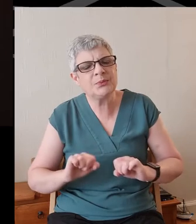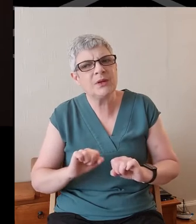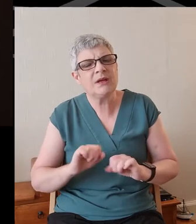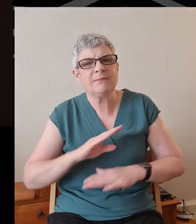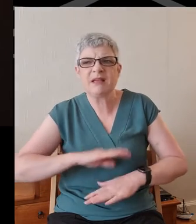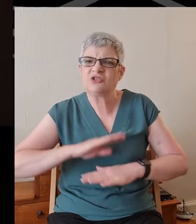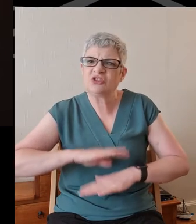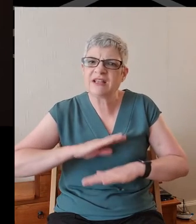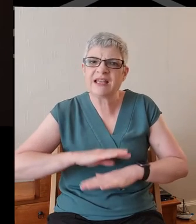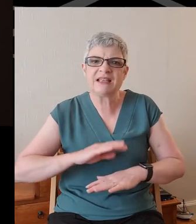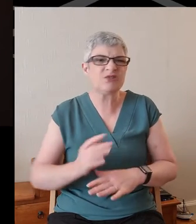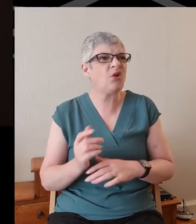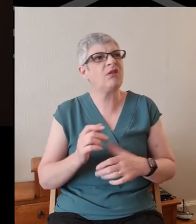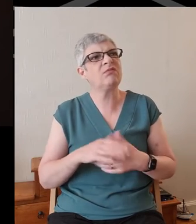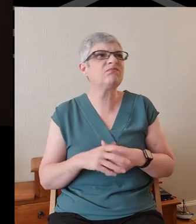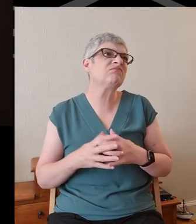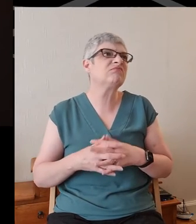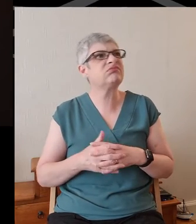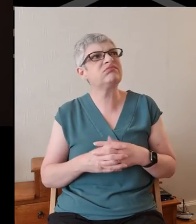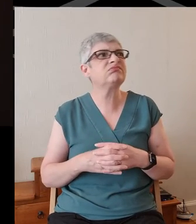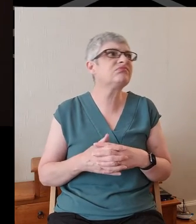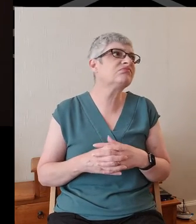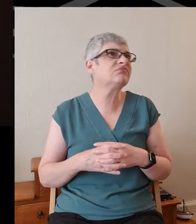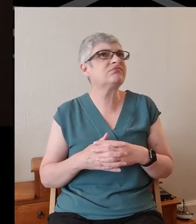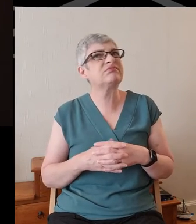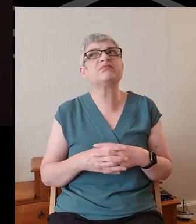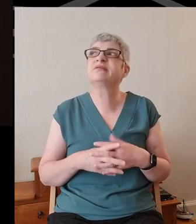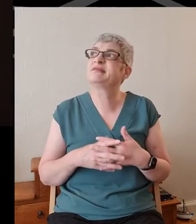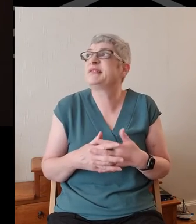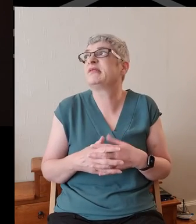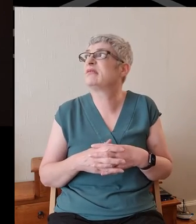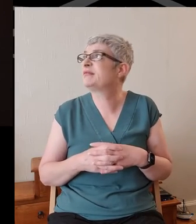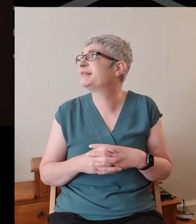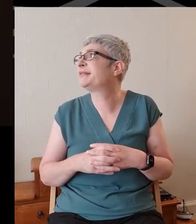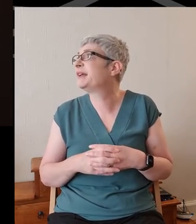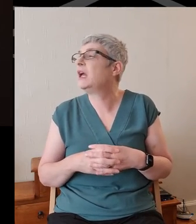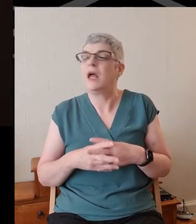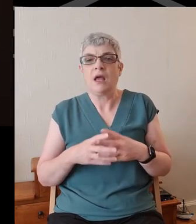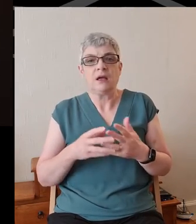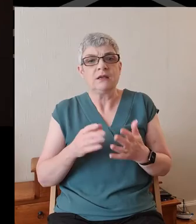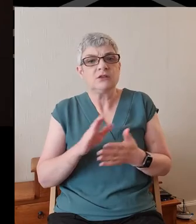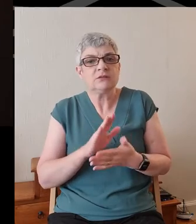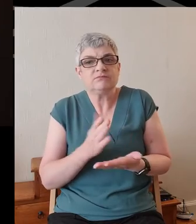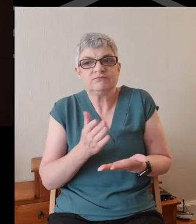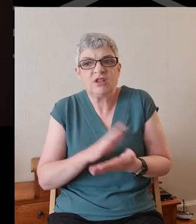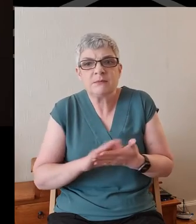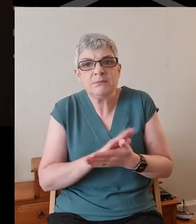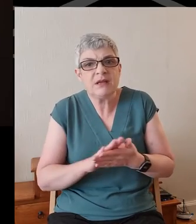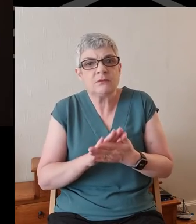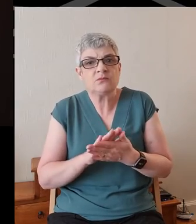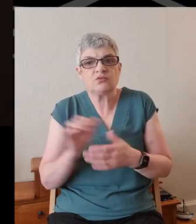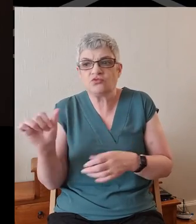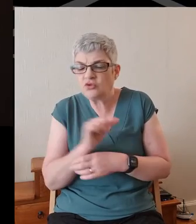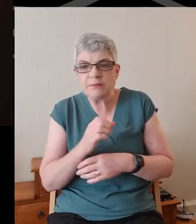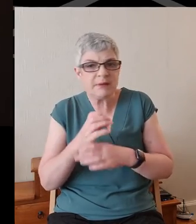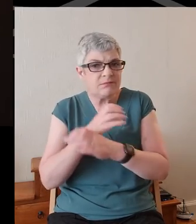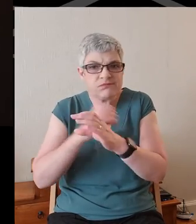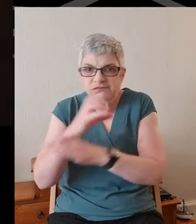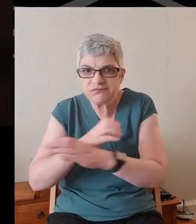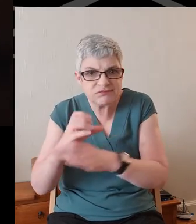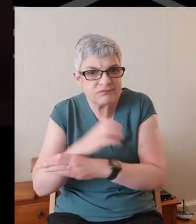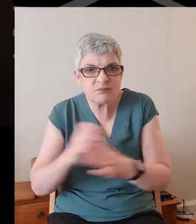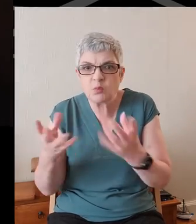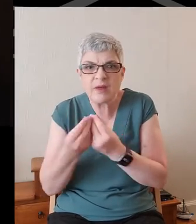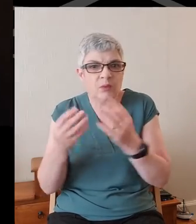hanging about, twiddling our thumbs. It's not that we don't even have to go hunting or tracking with Winnie the Pooh for